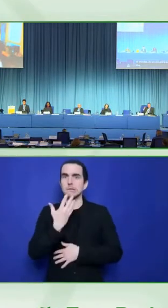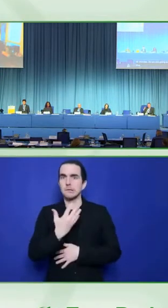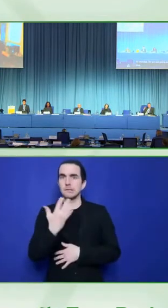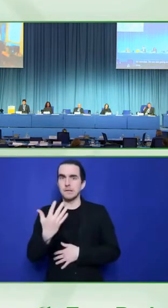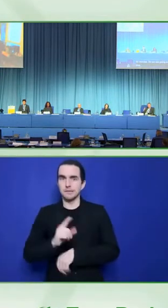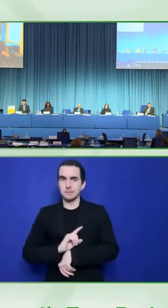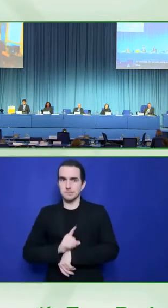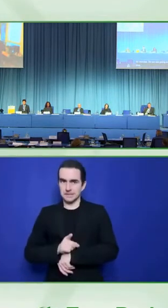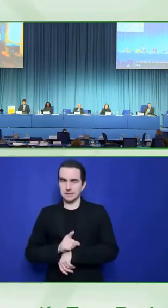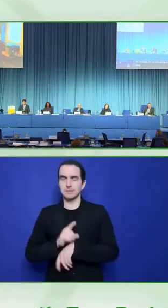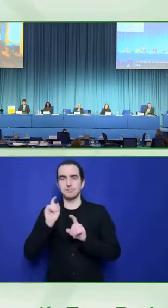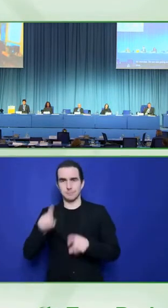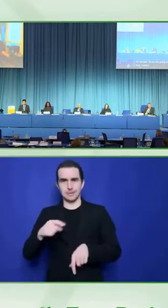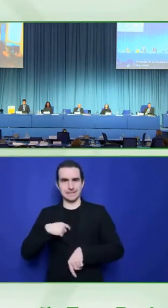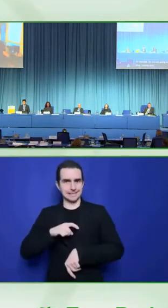Yuval.